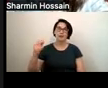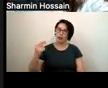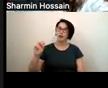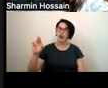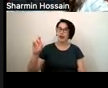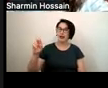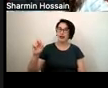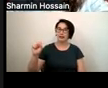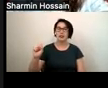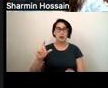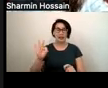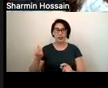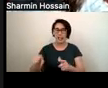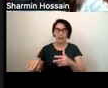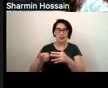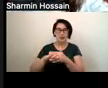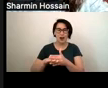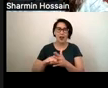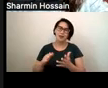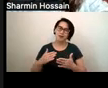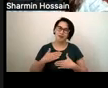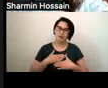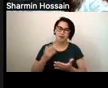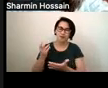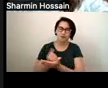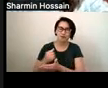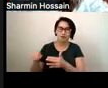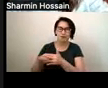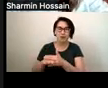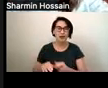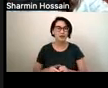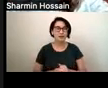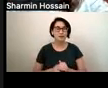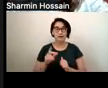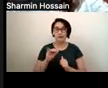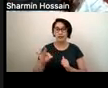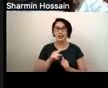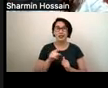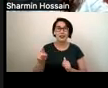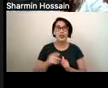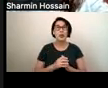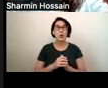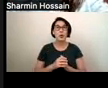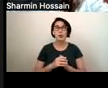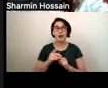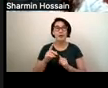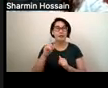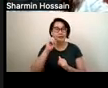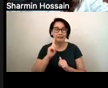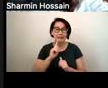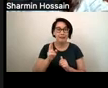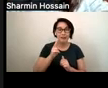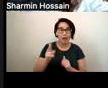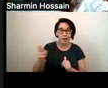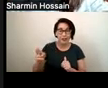For any Deaf and hard of hearing participants using ASL interpretation today, you